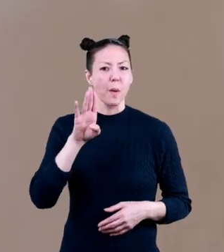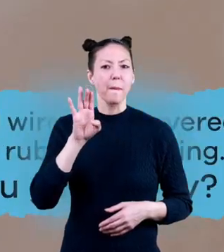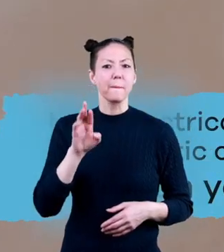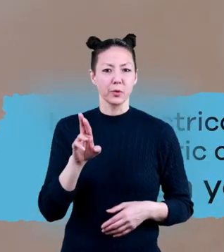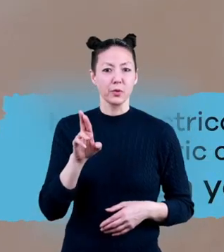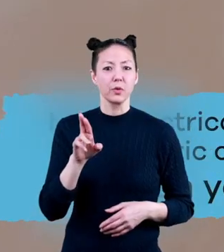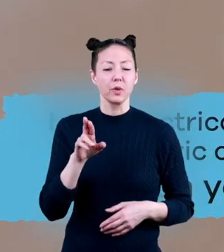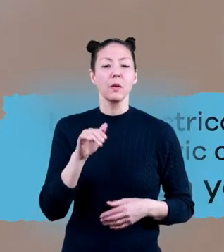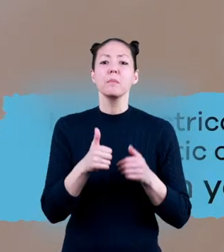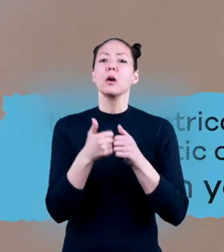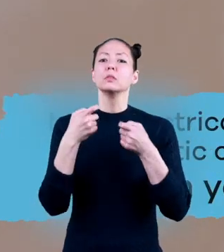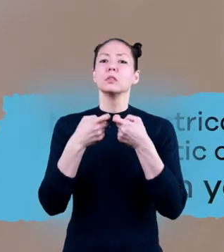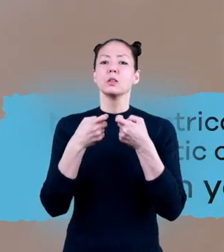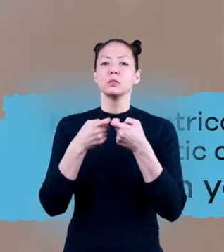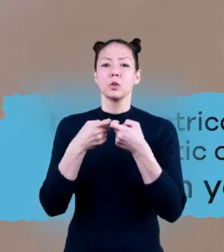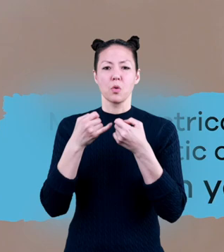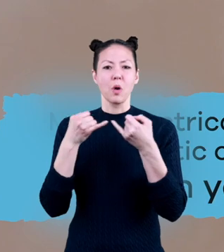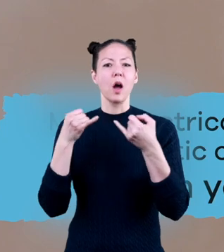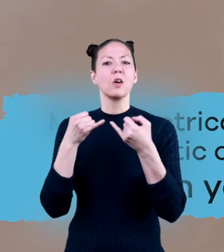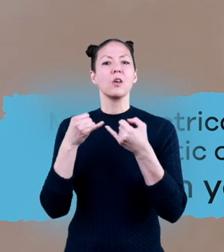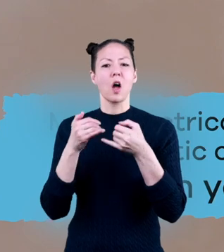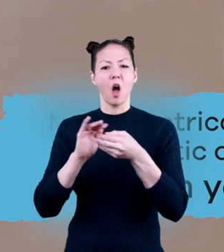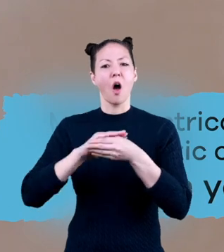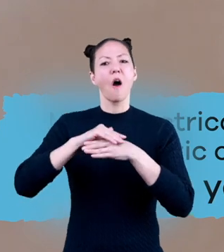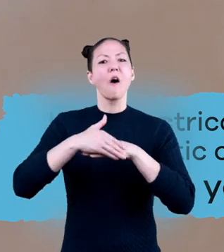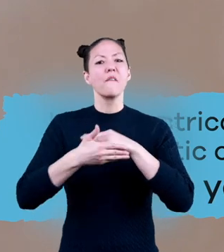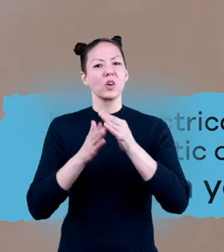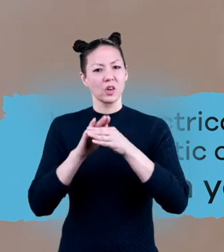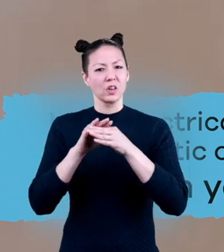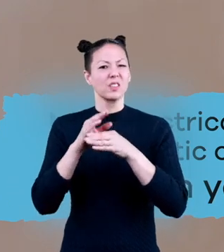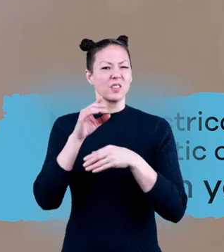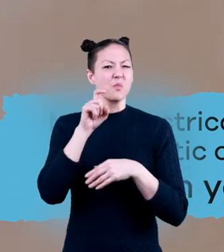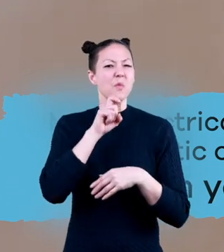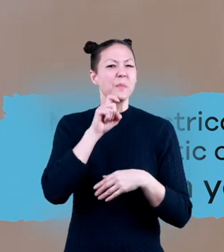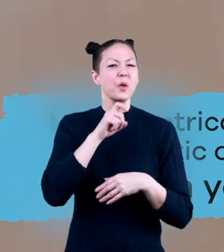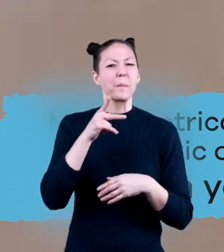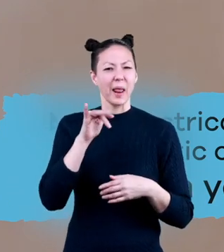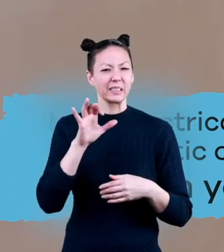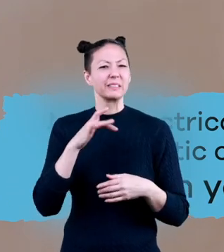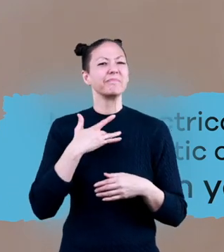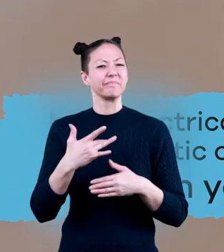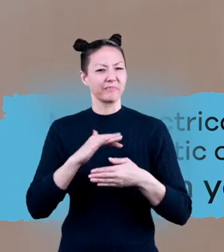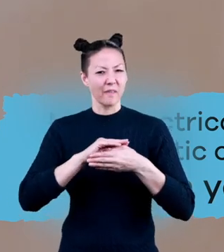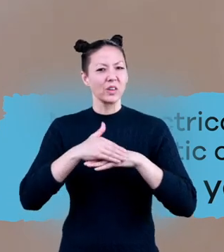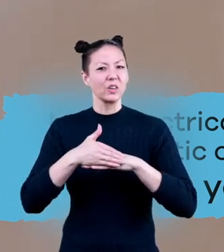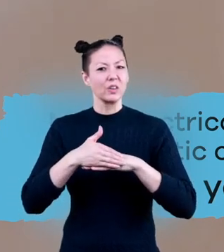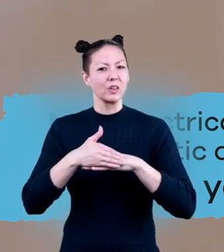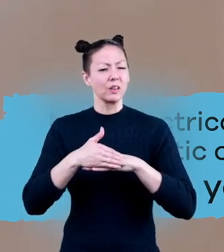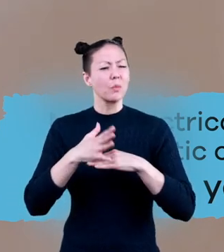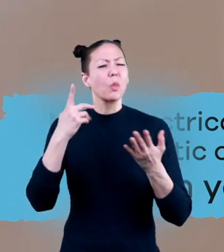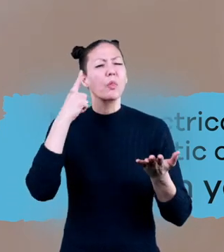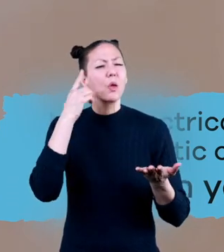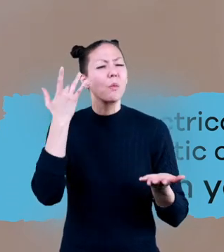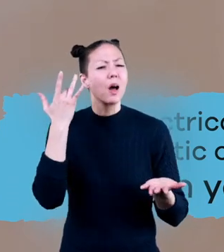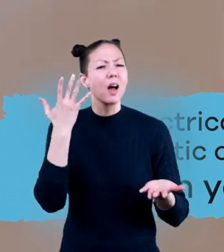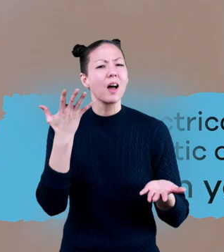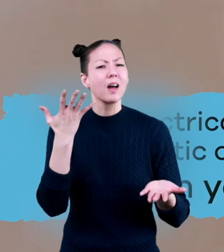Most electrical wires are covered in a plastic or rubber coating. Can you guess why?